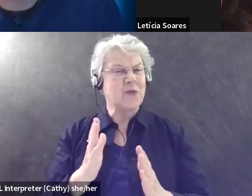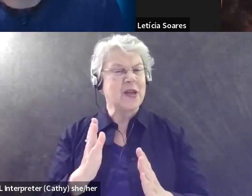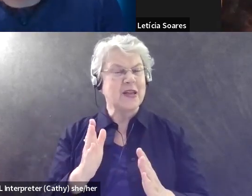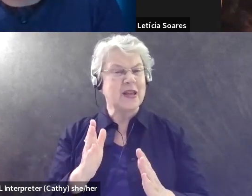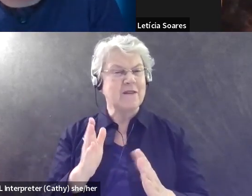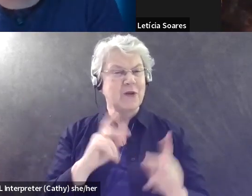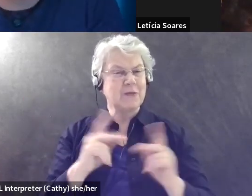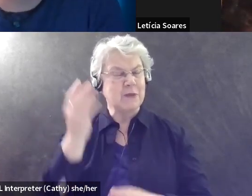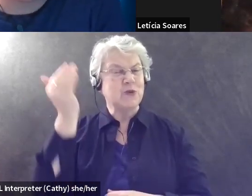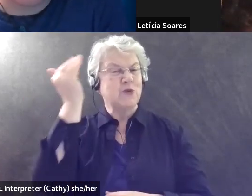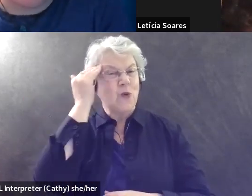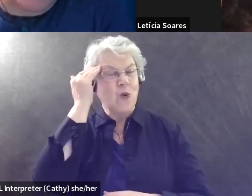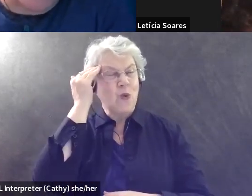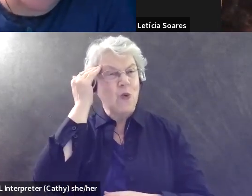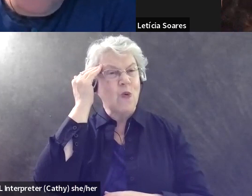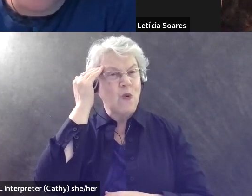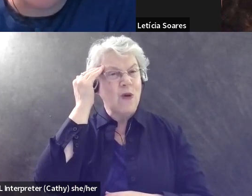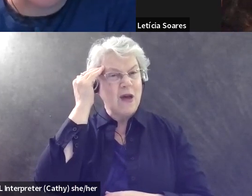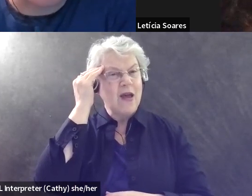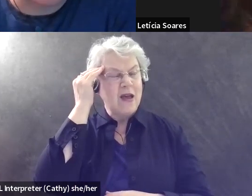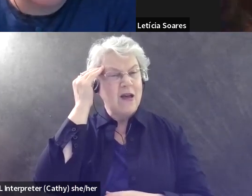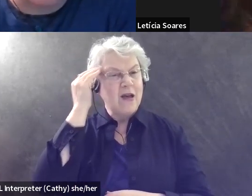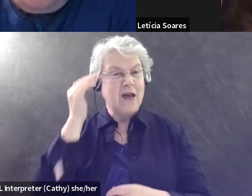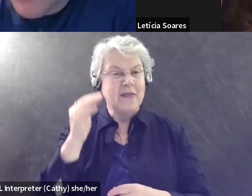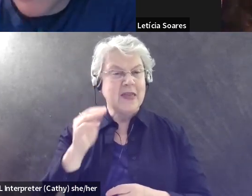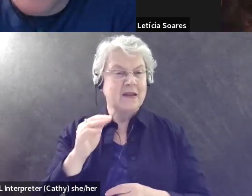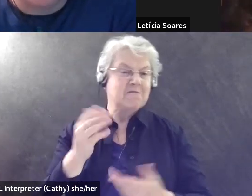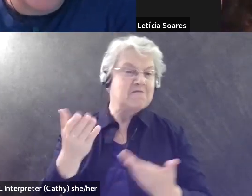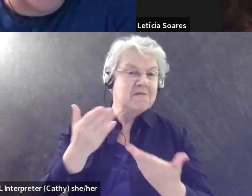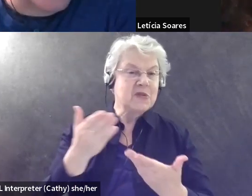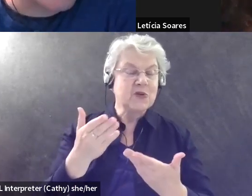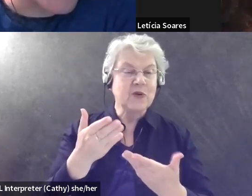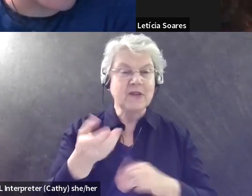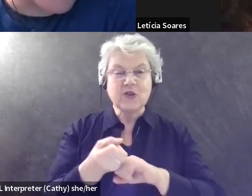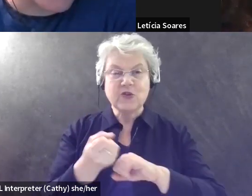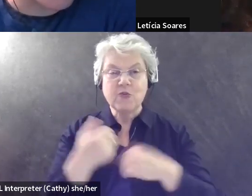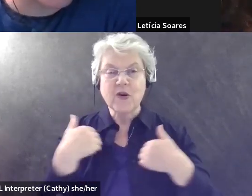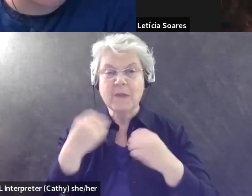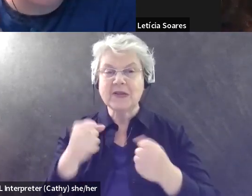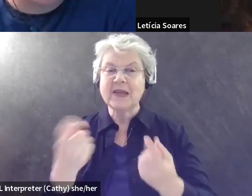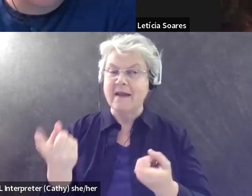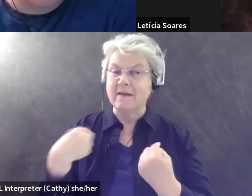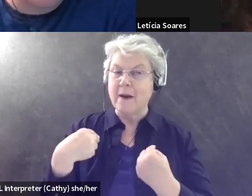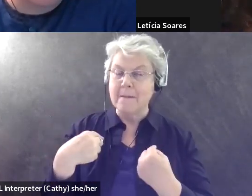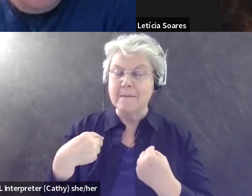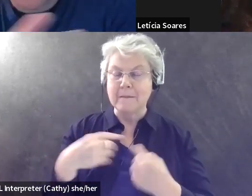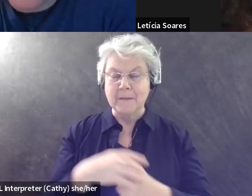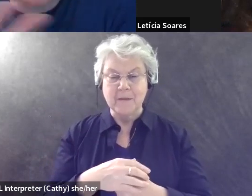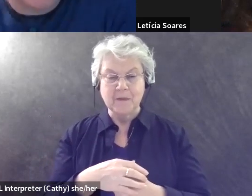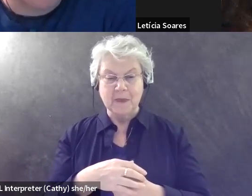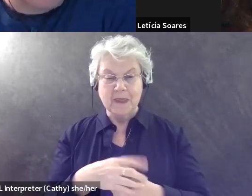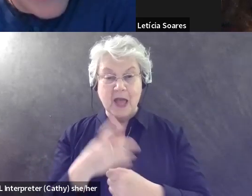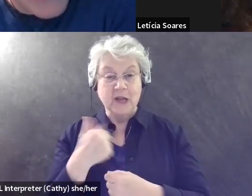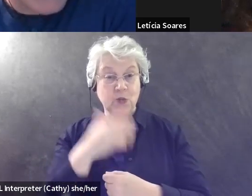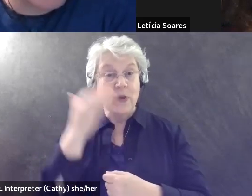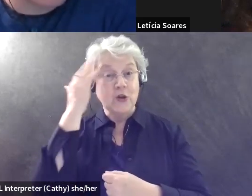that if they're not well-behaved, okay, that's a different issue. But if they are, then they can come because we